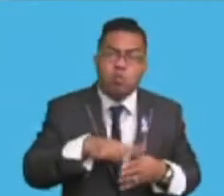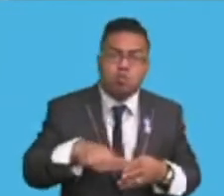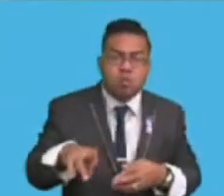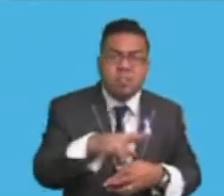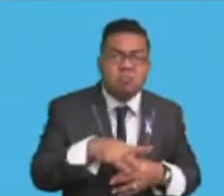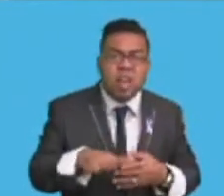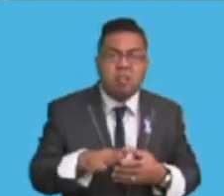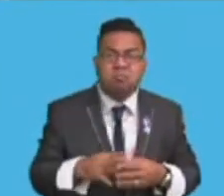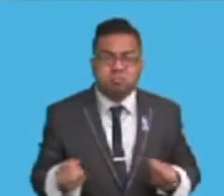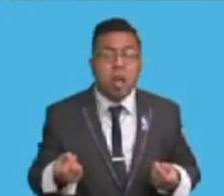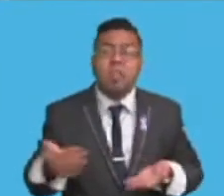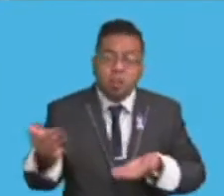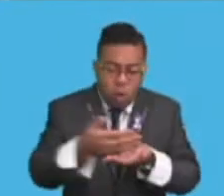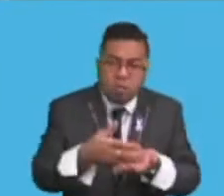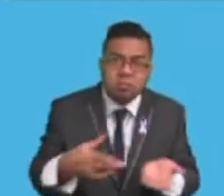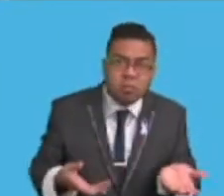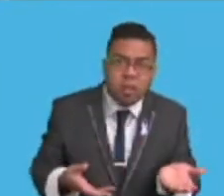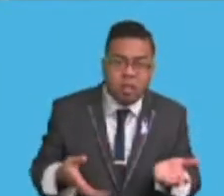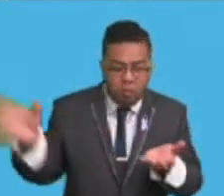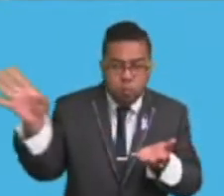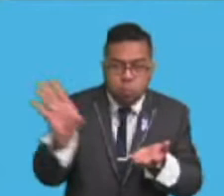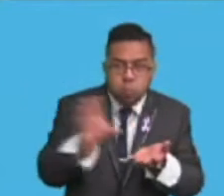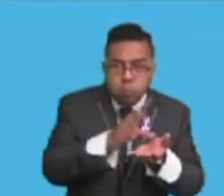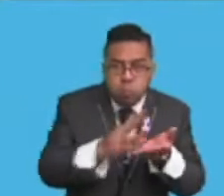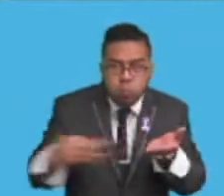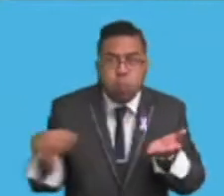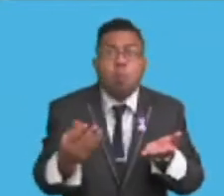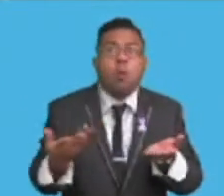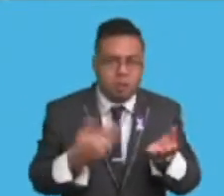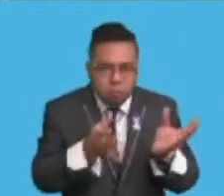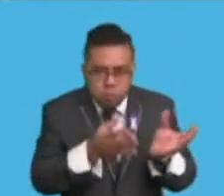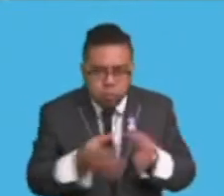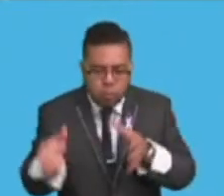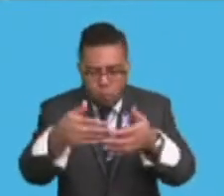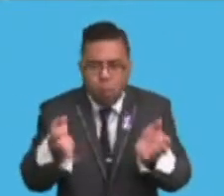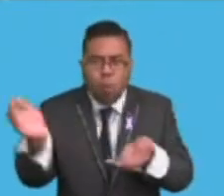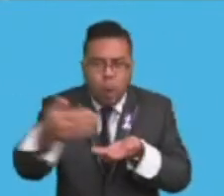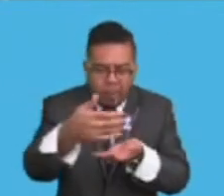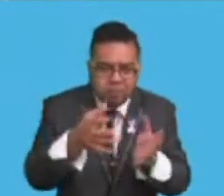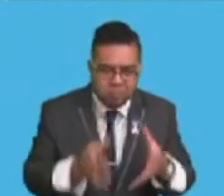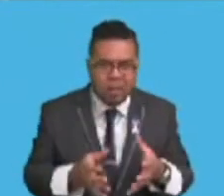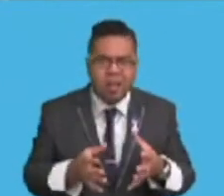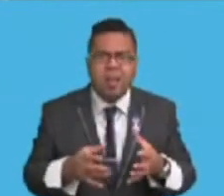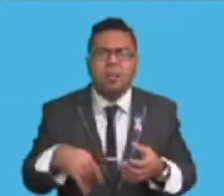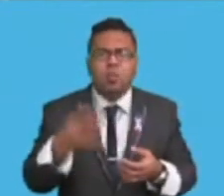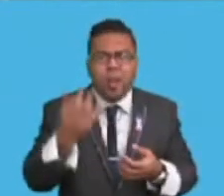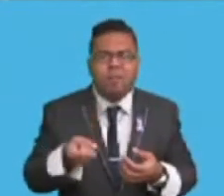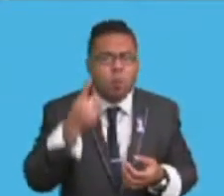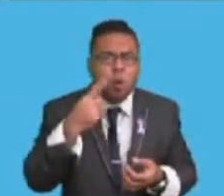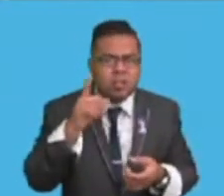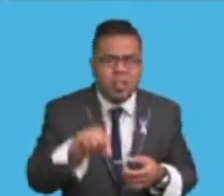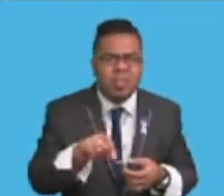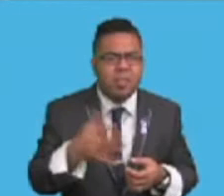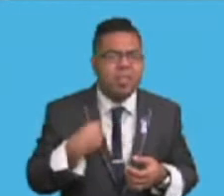basically are collected in the watershed. So, ability to get water in the waterways depends on how we manage this